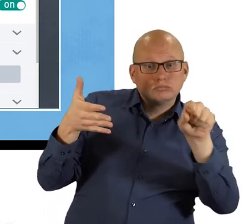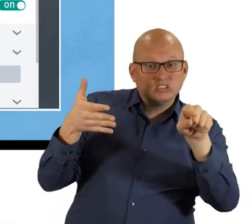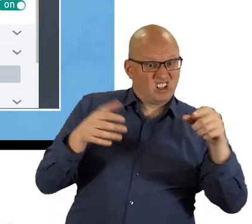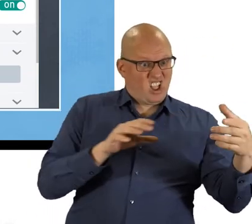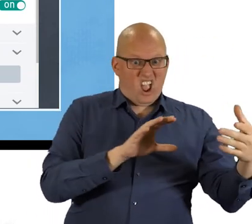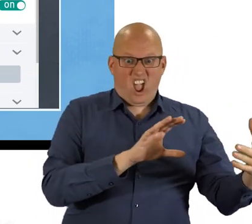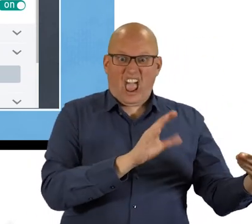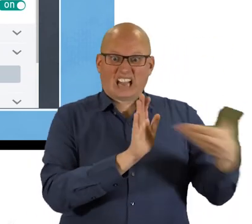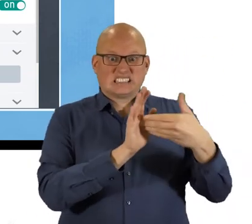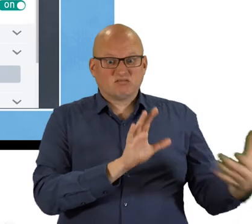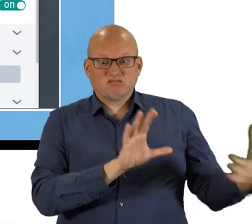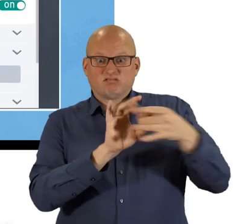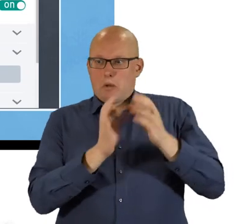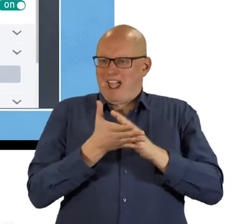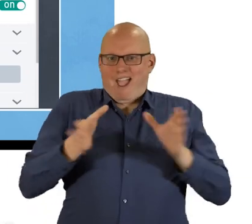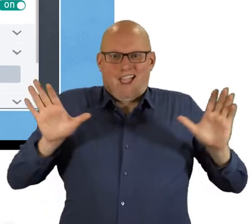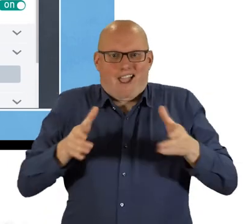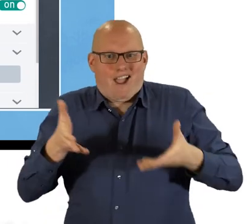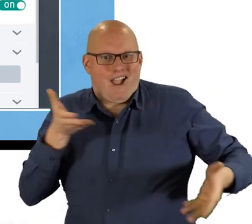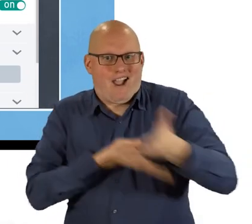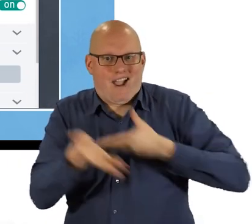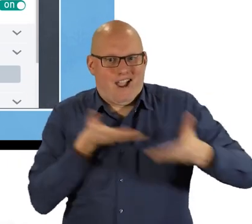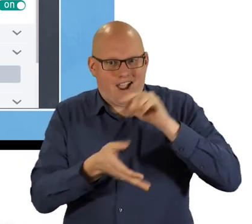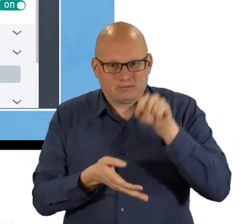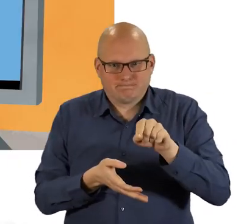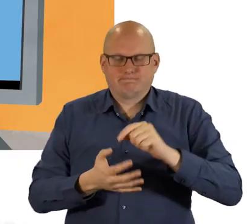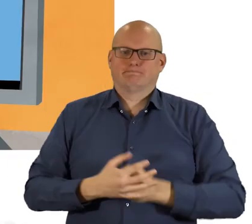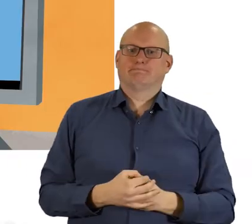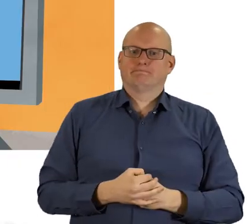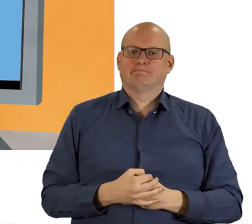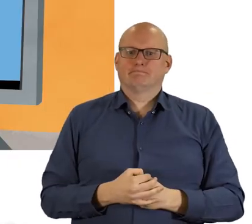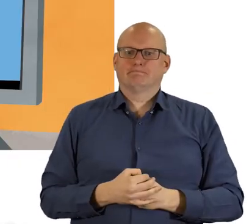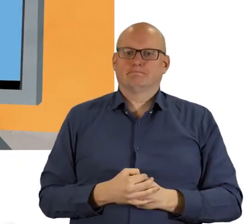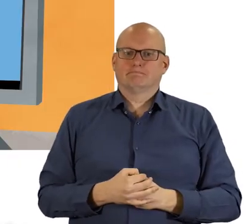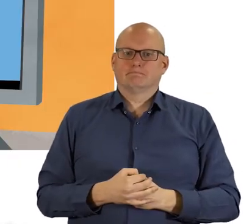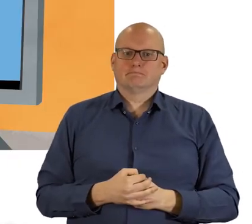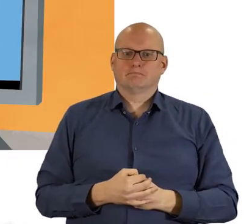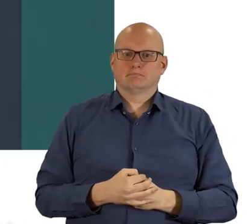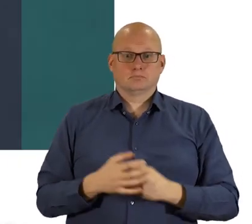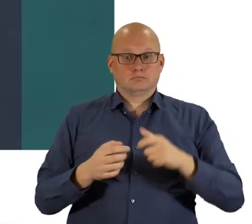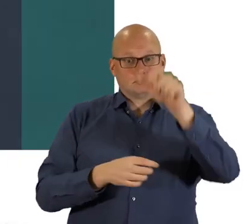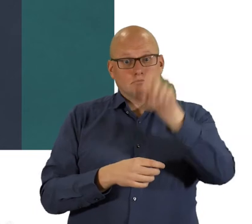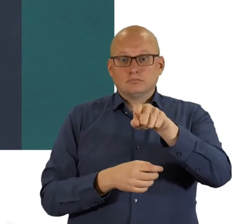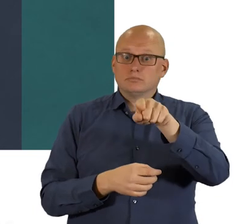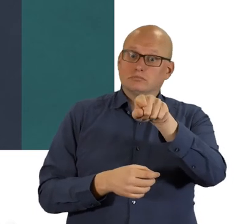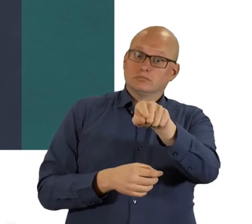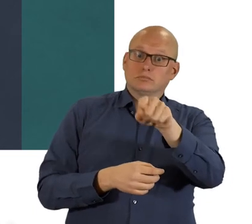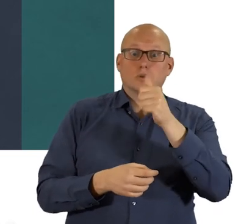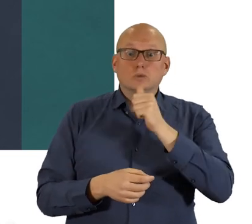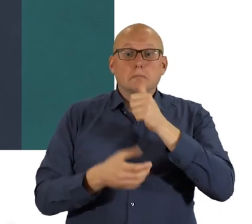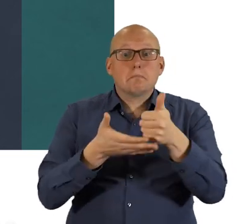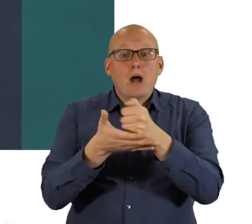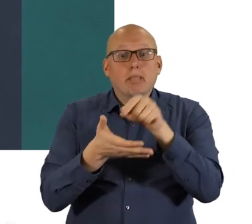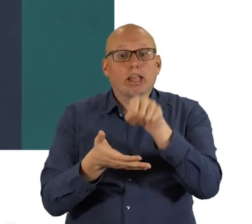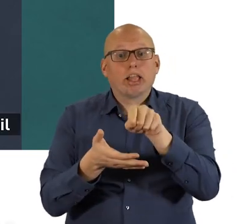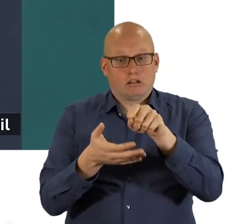and click on the name of the person you want, then select Add to Call. If your caller is using